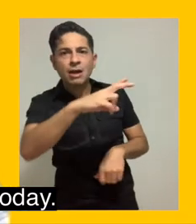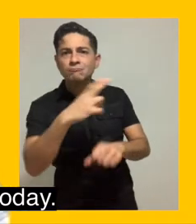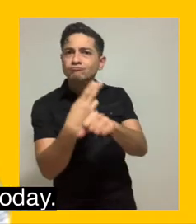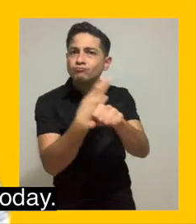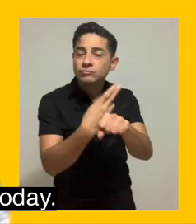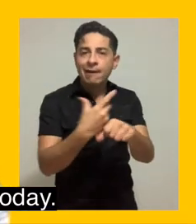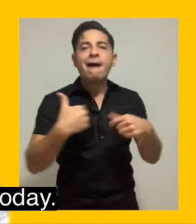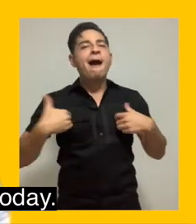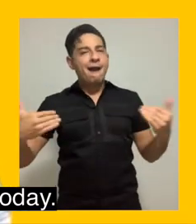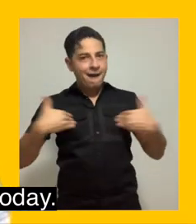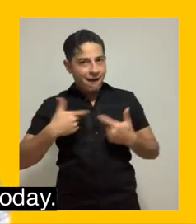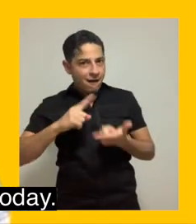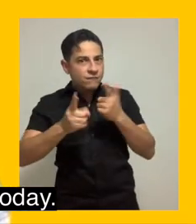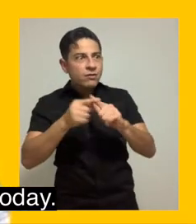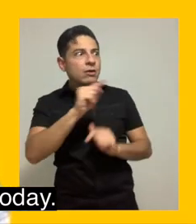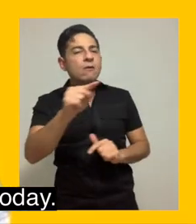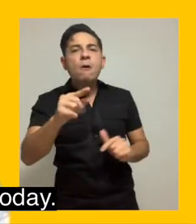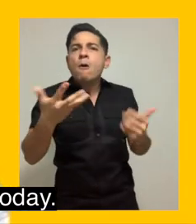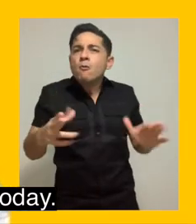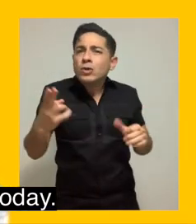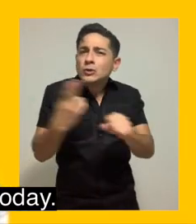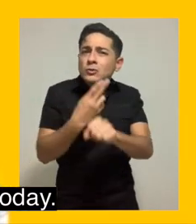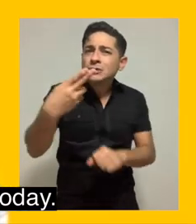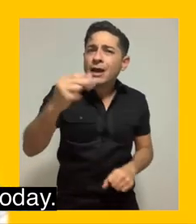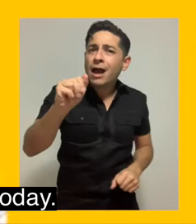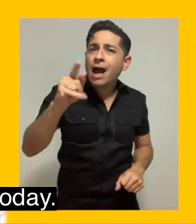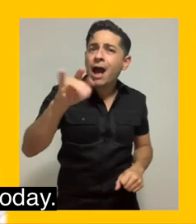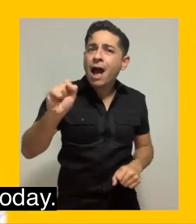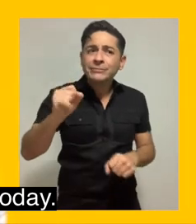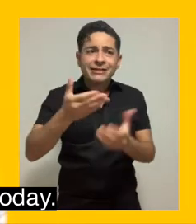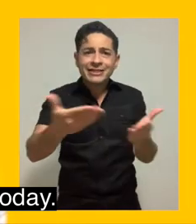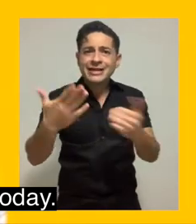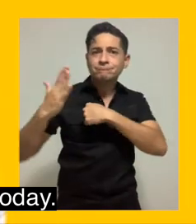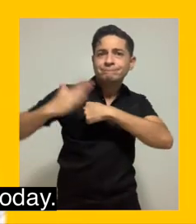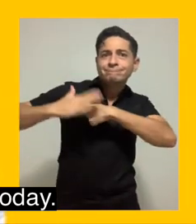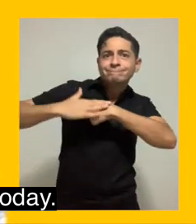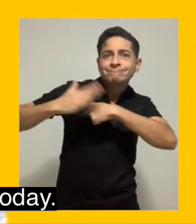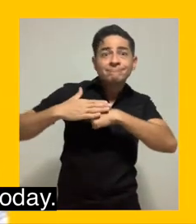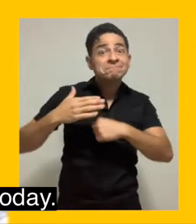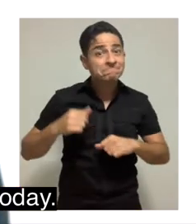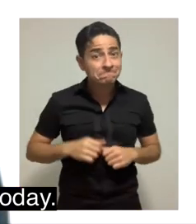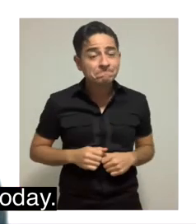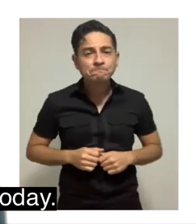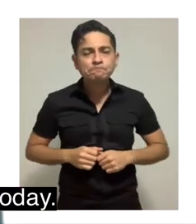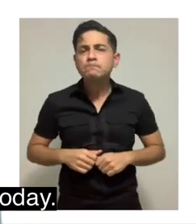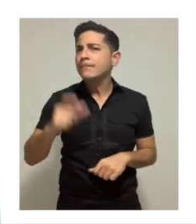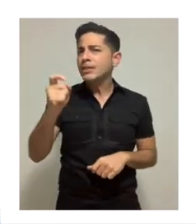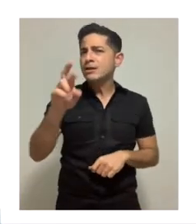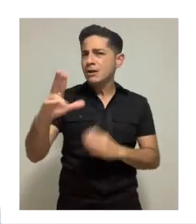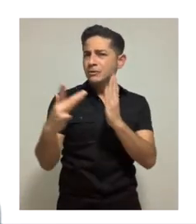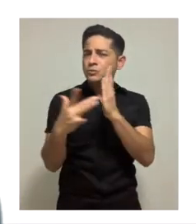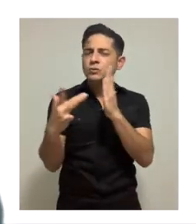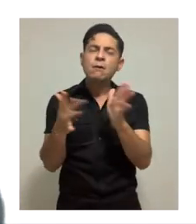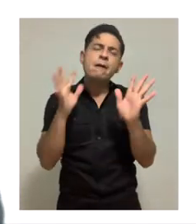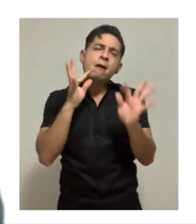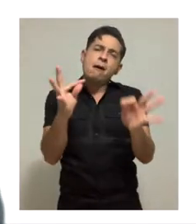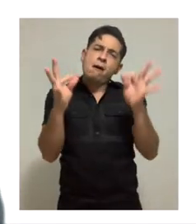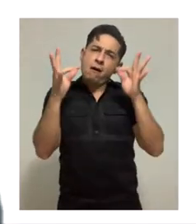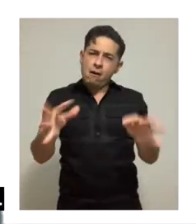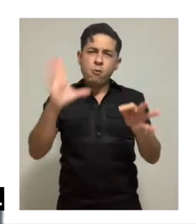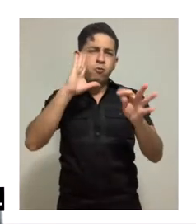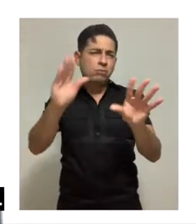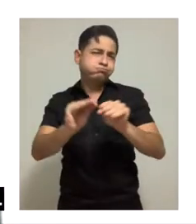deafblind. And I have friends who are already using haptic devices to alert them to things. XR technologies are